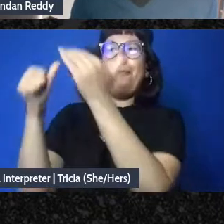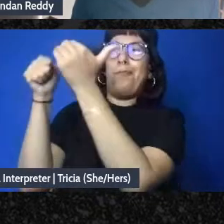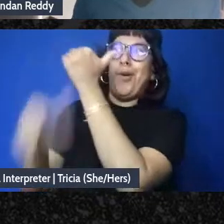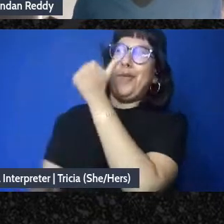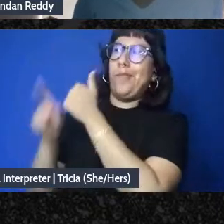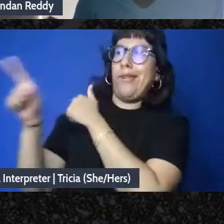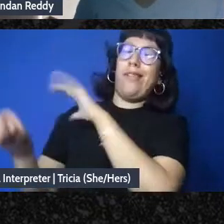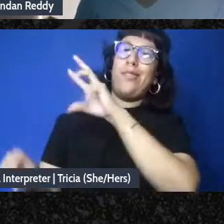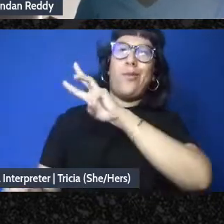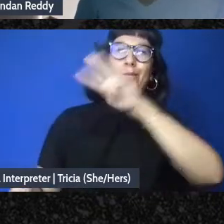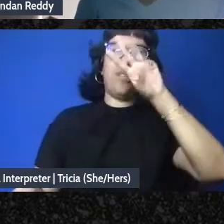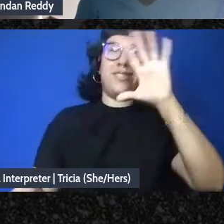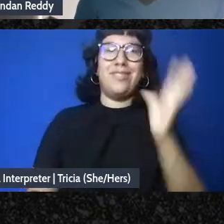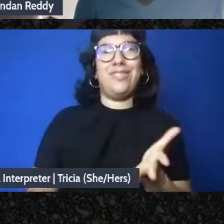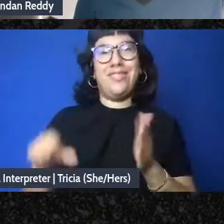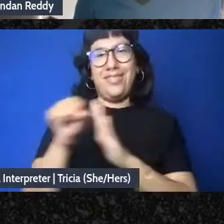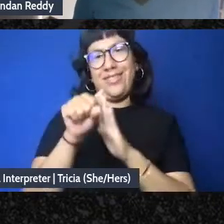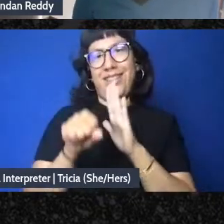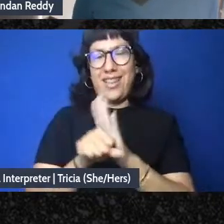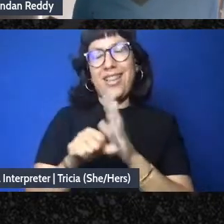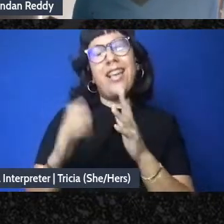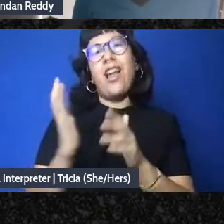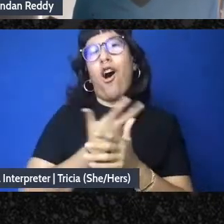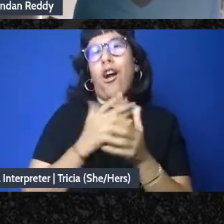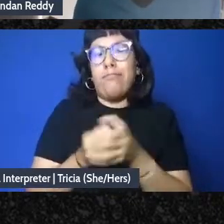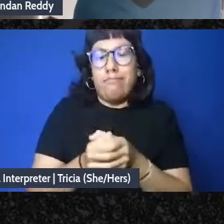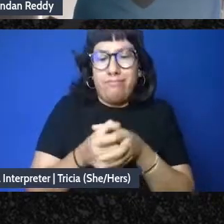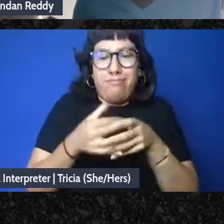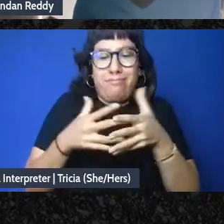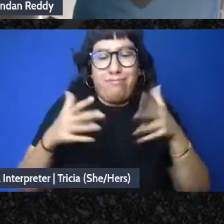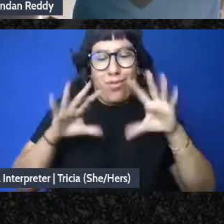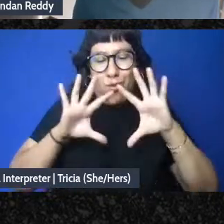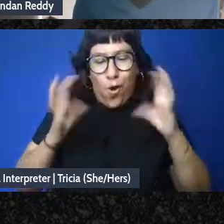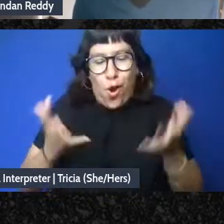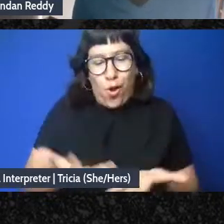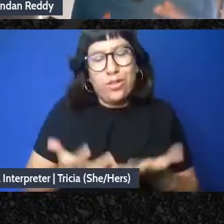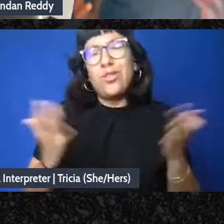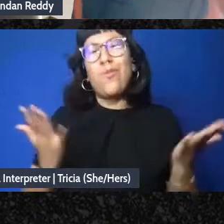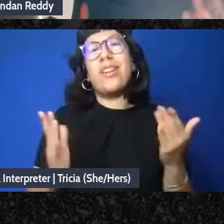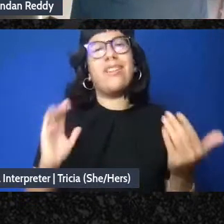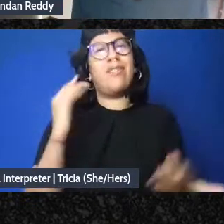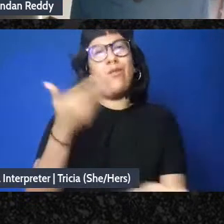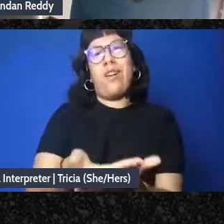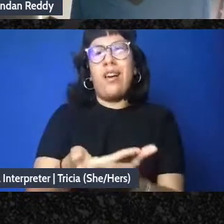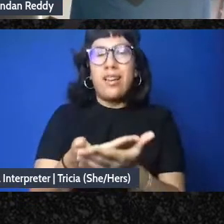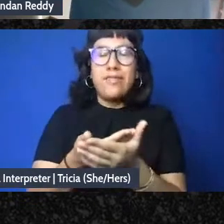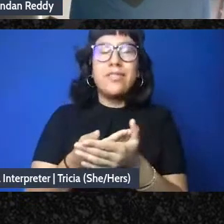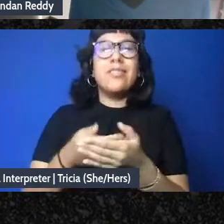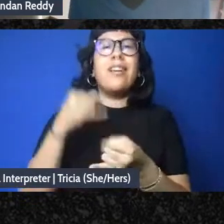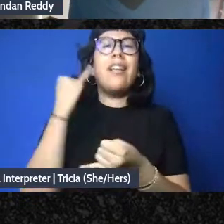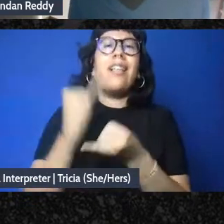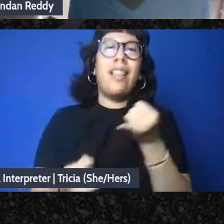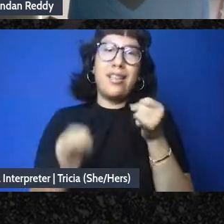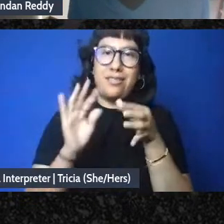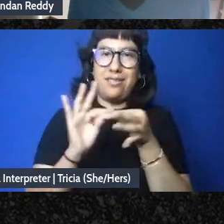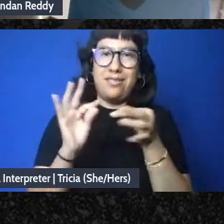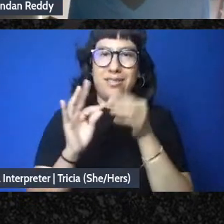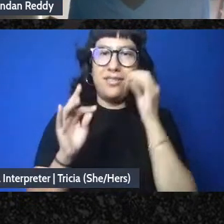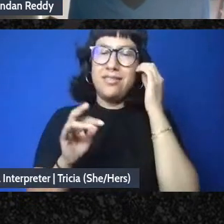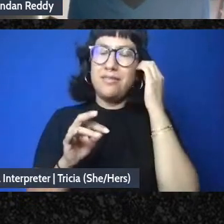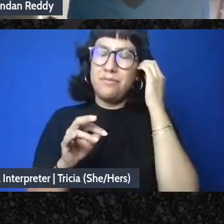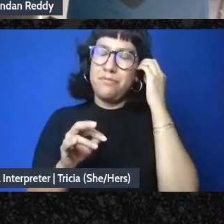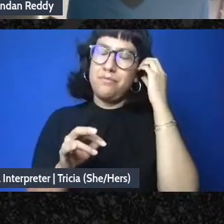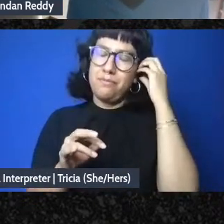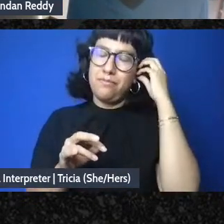emergent world to come that's already already here I just wanted to end on those wonderful remarks